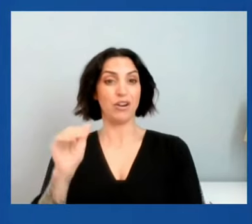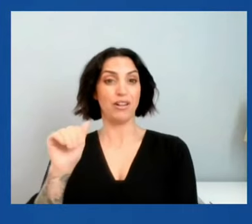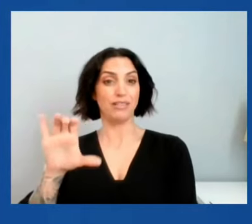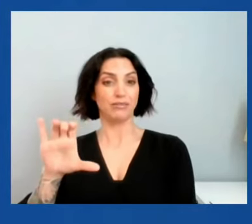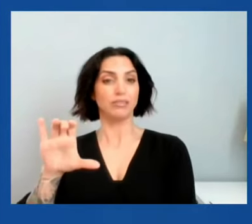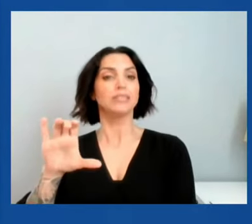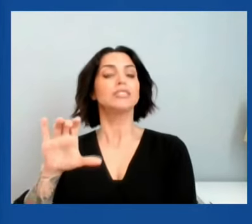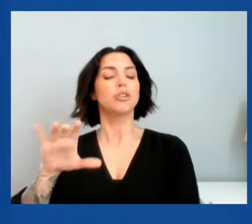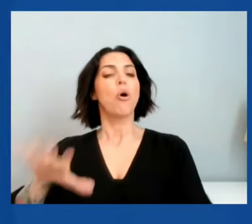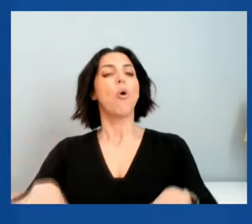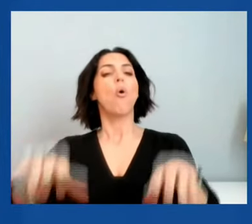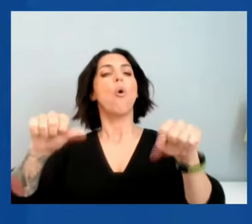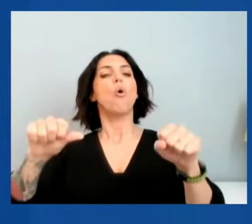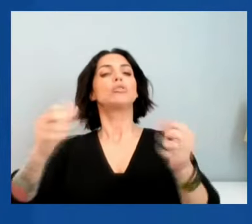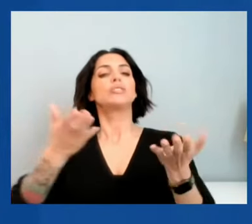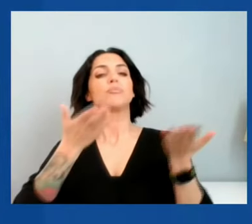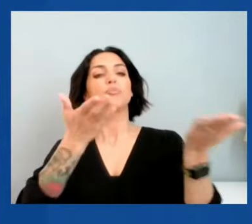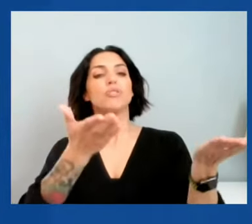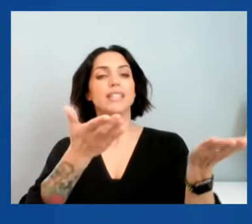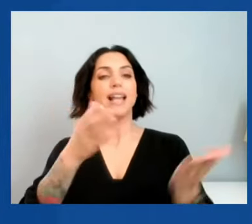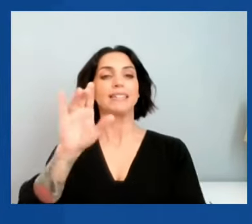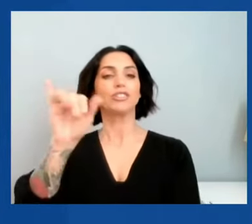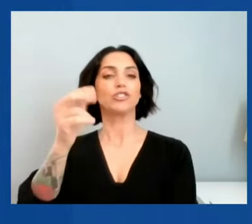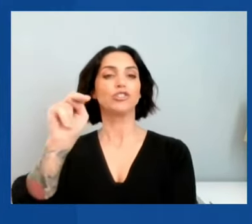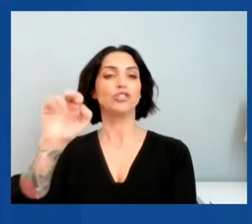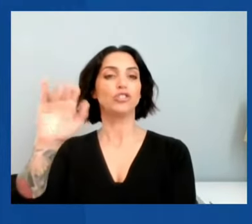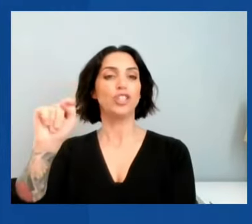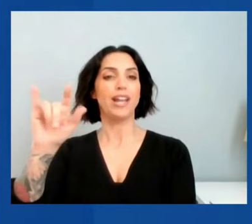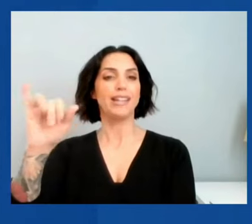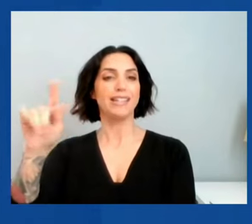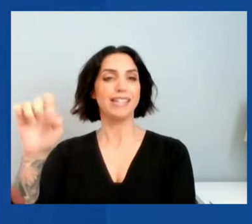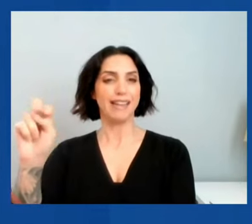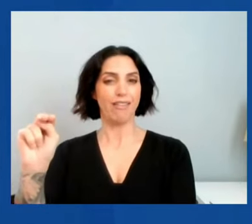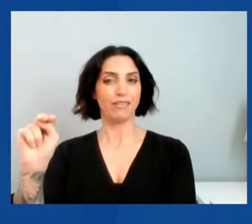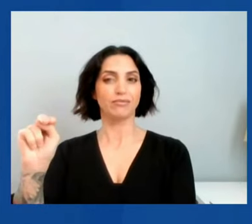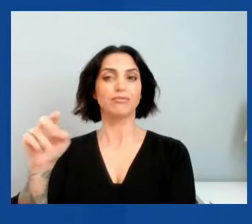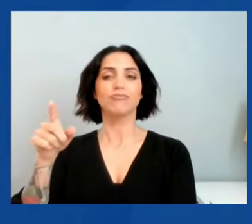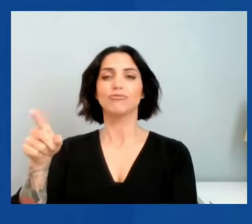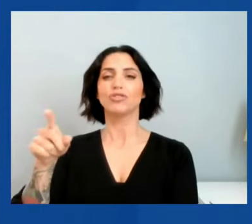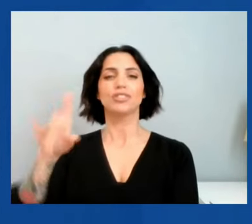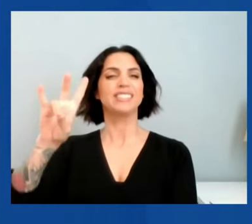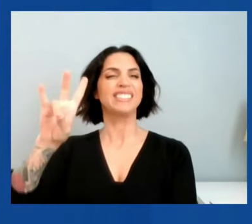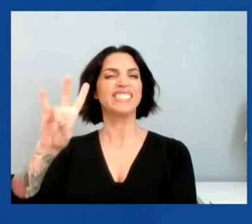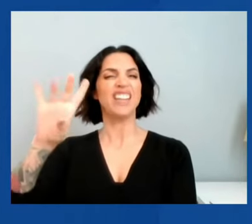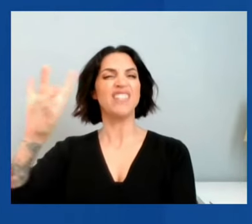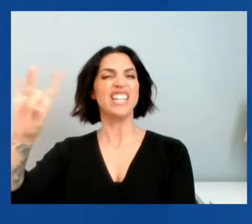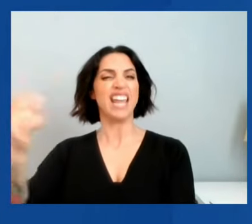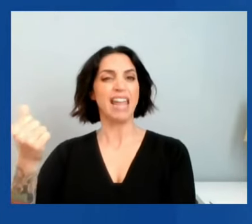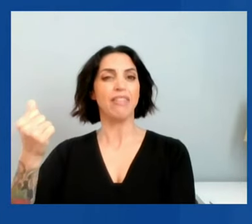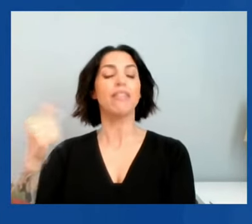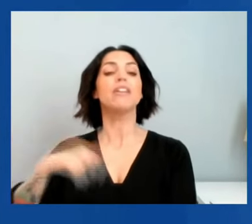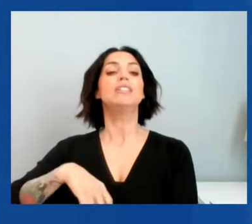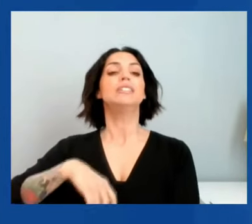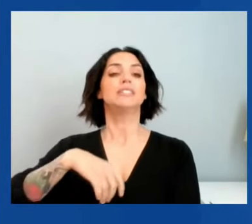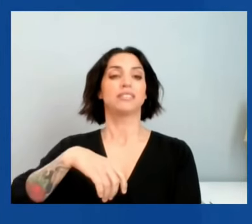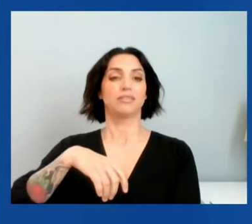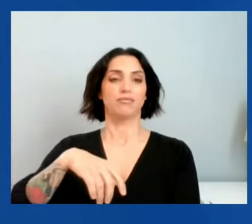Yellen, America's 78th Secretary of the Treasury. Today's event comes at a precarious moment.